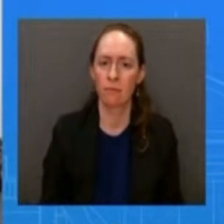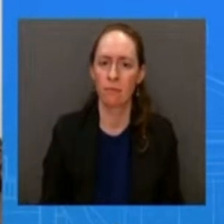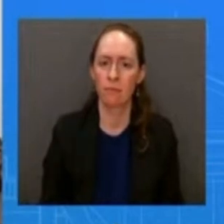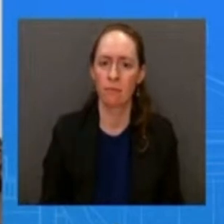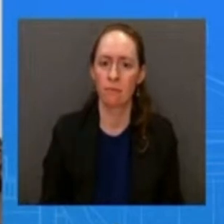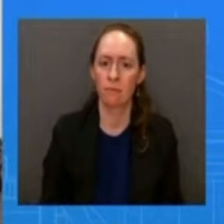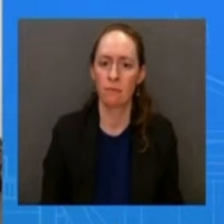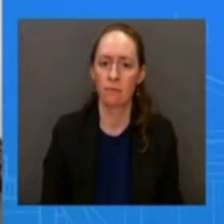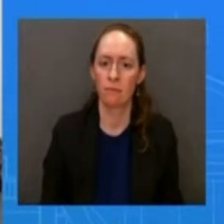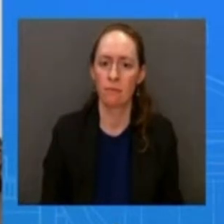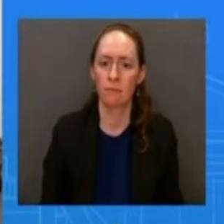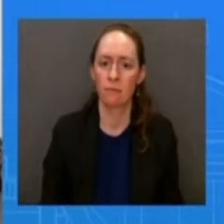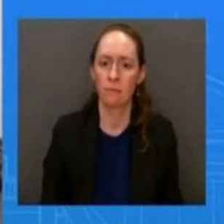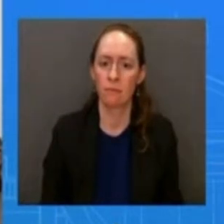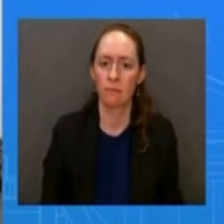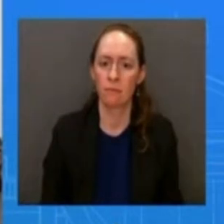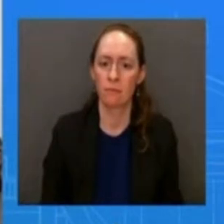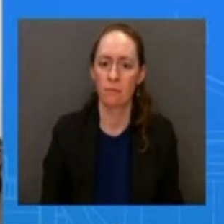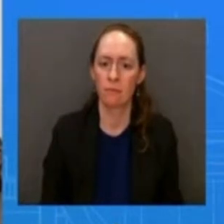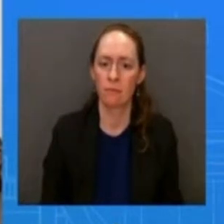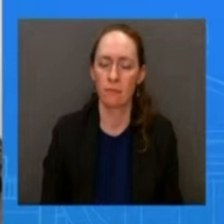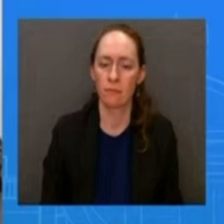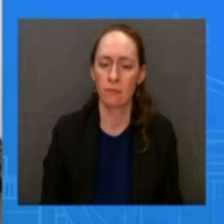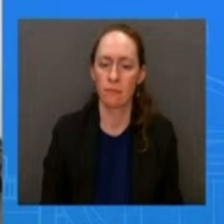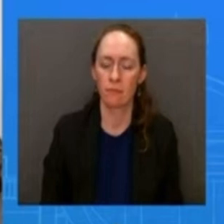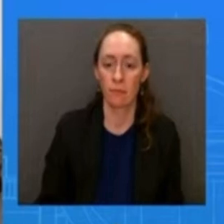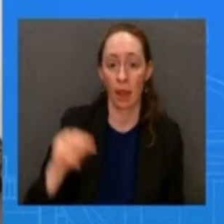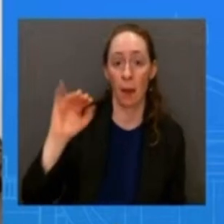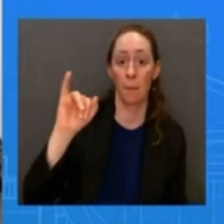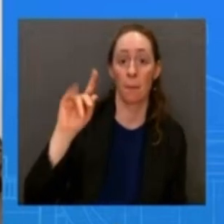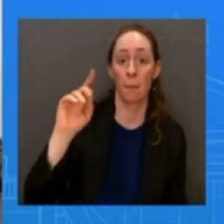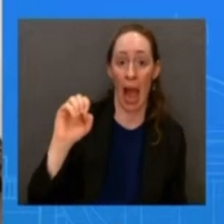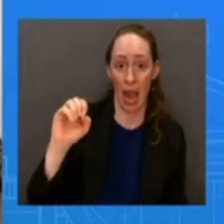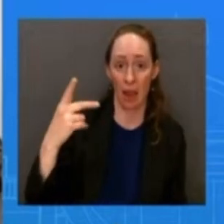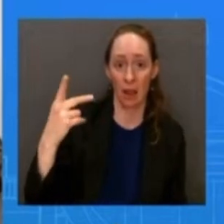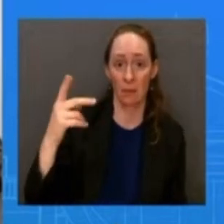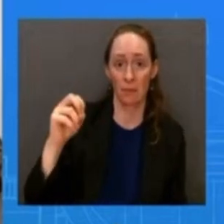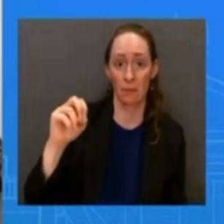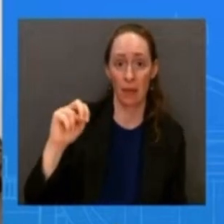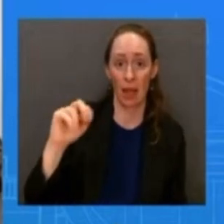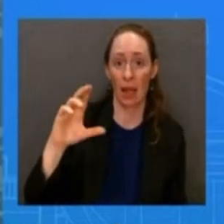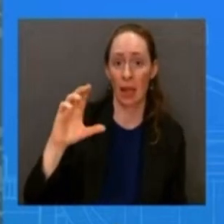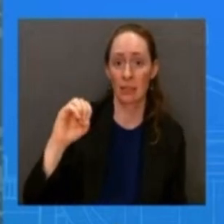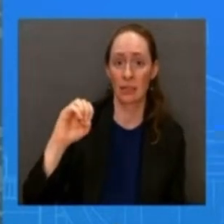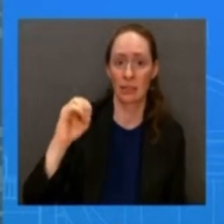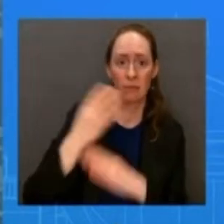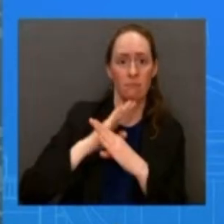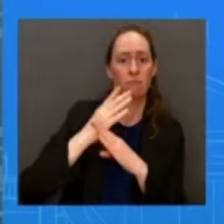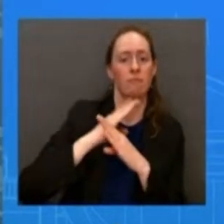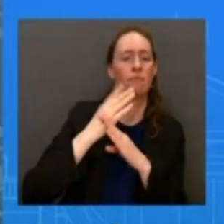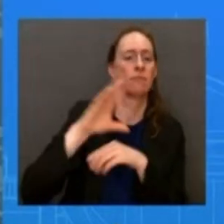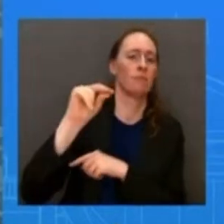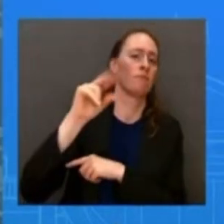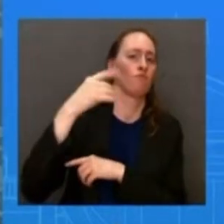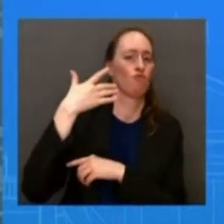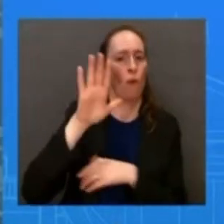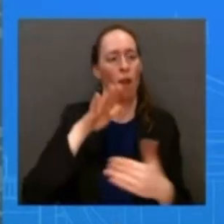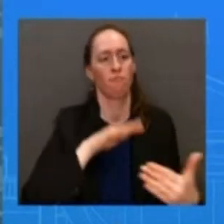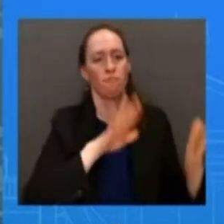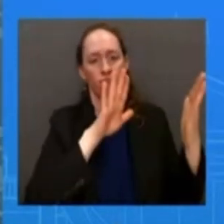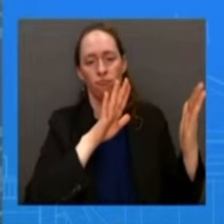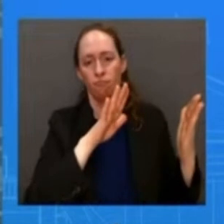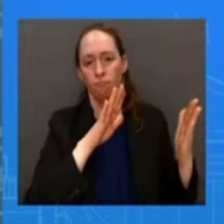a grand jury in the uh case of so you're going to love my answer because this is a criminal